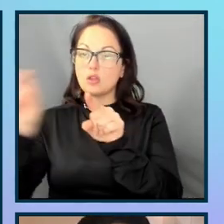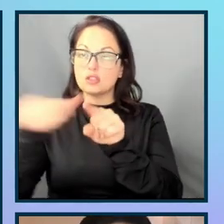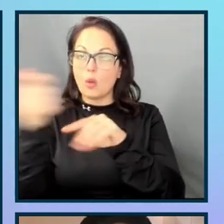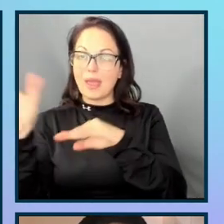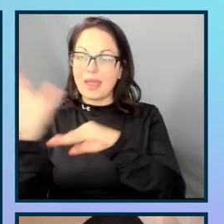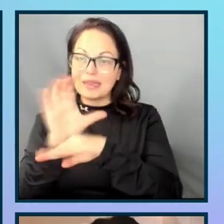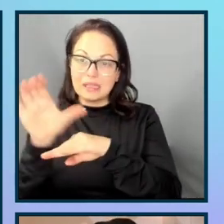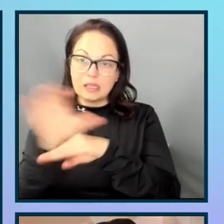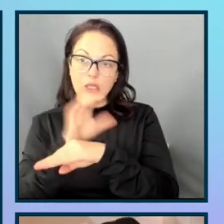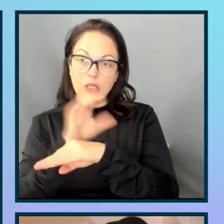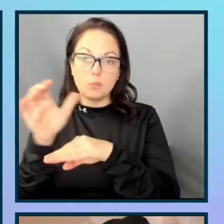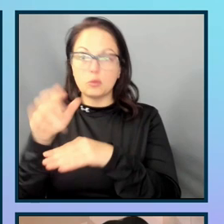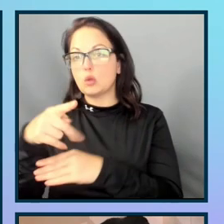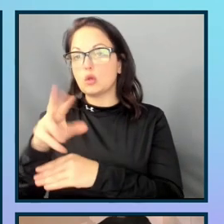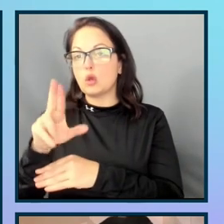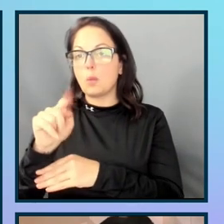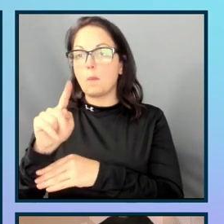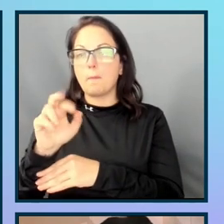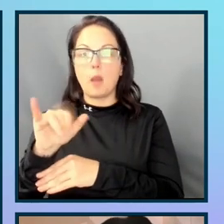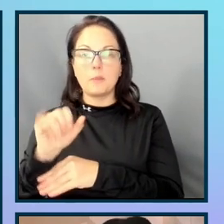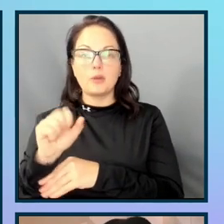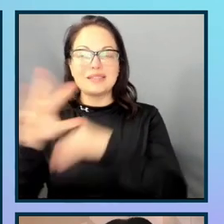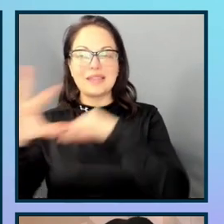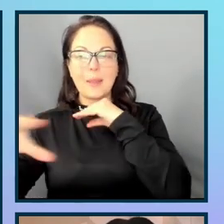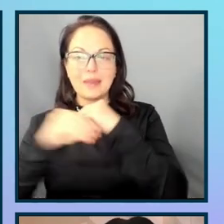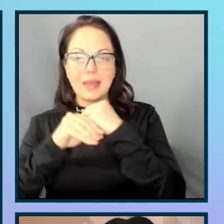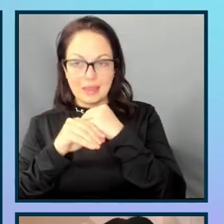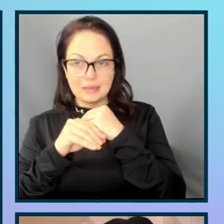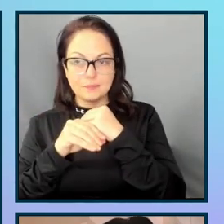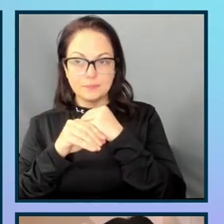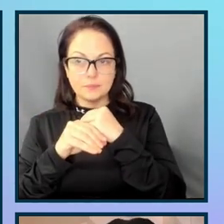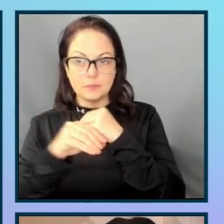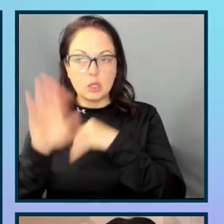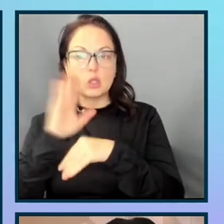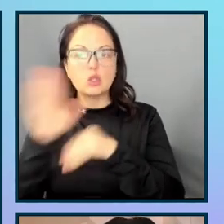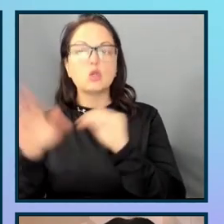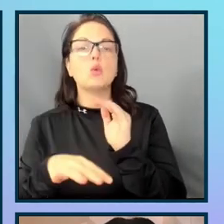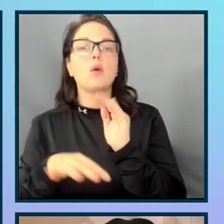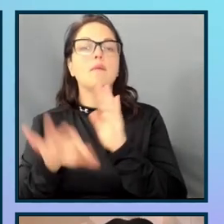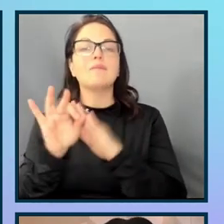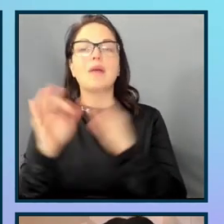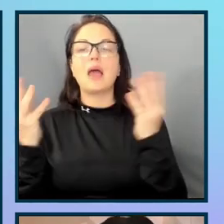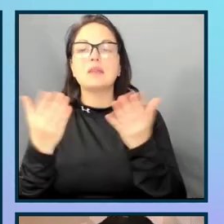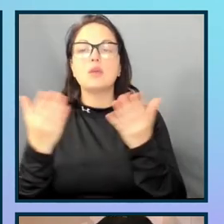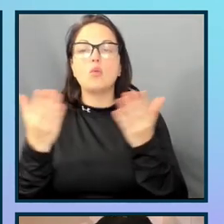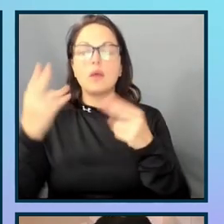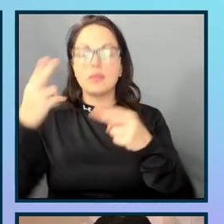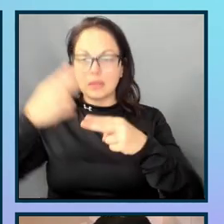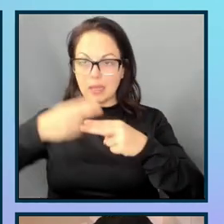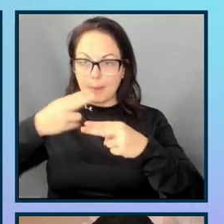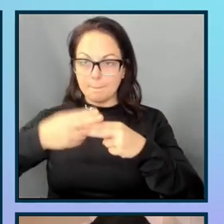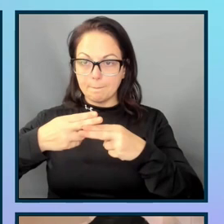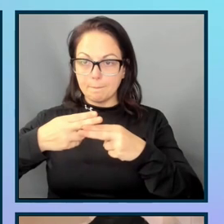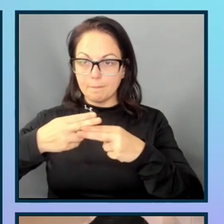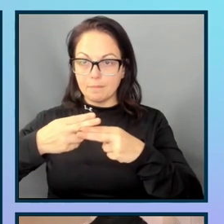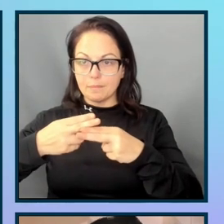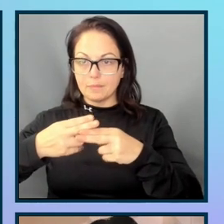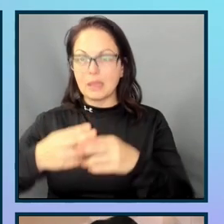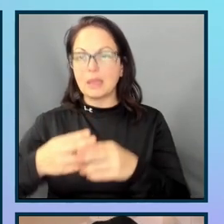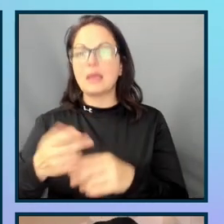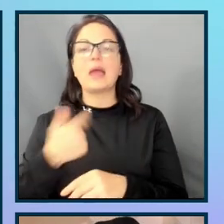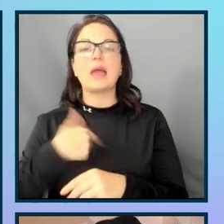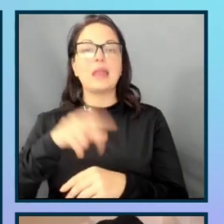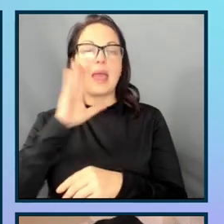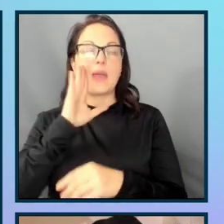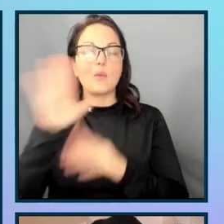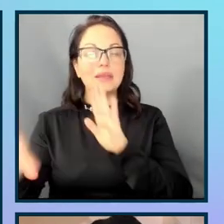in the computer properties. In the computer properties, we're going to find our name for the specific element. And again, I'm selecting the button